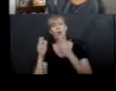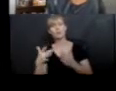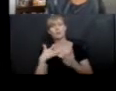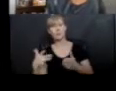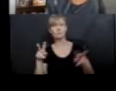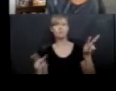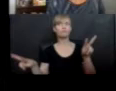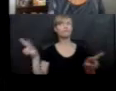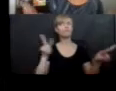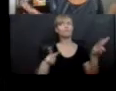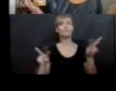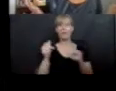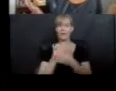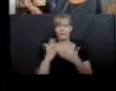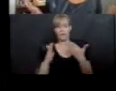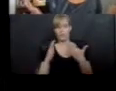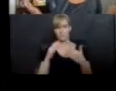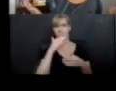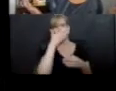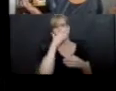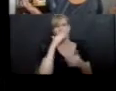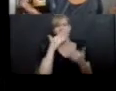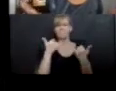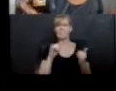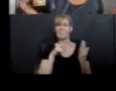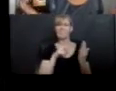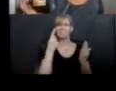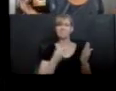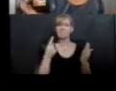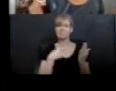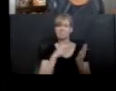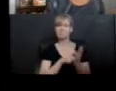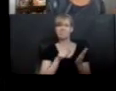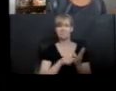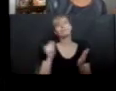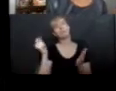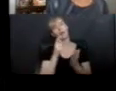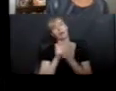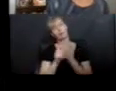the time. Still staring at an empty page. Every writer knows that stage.